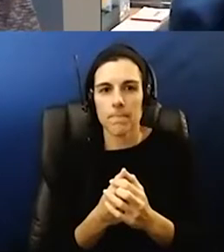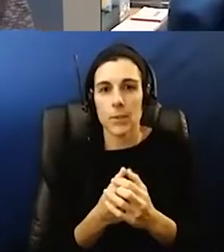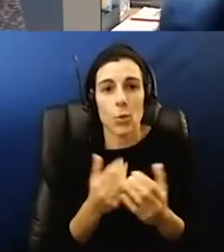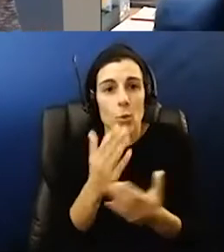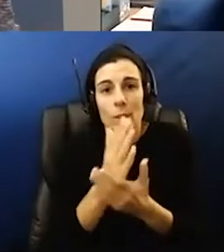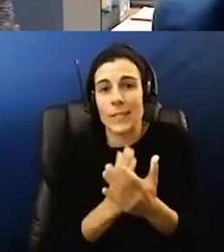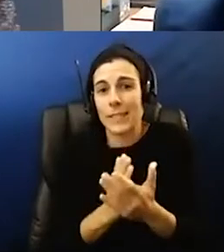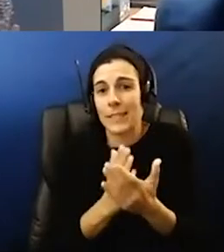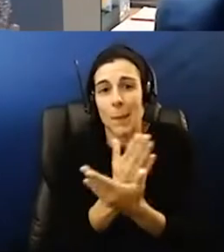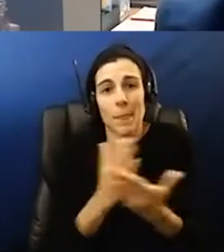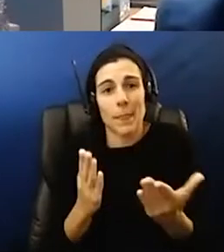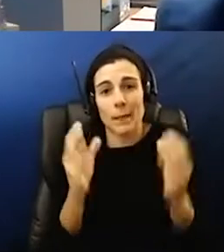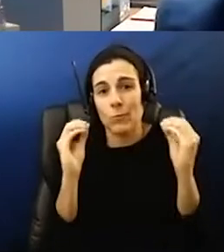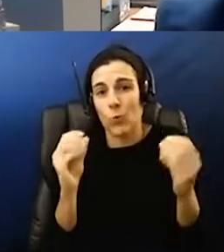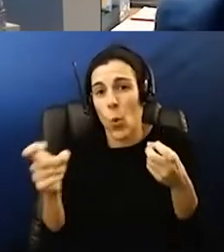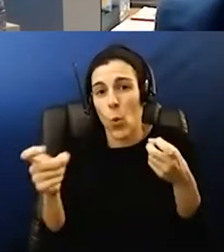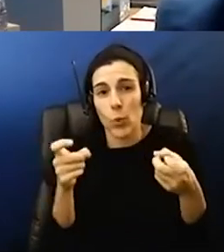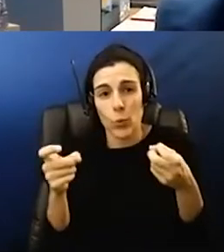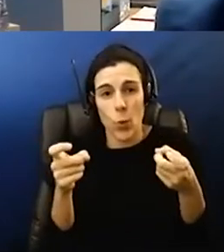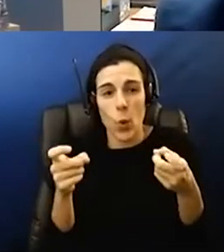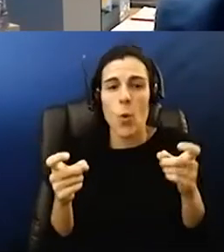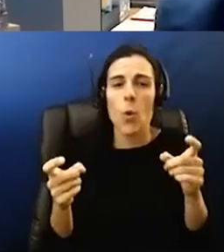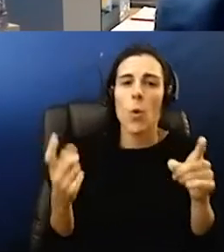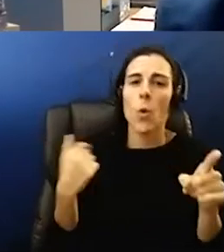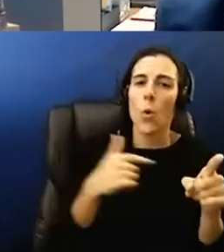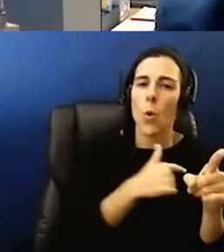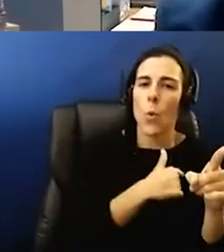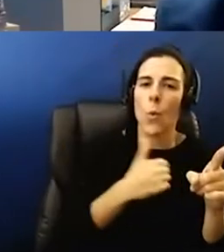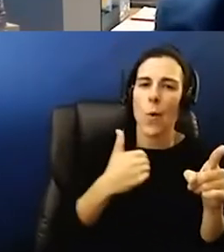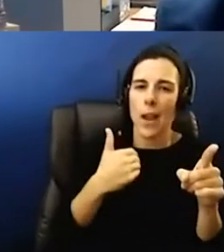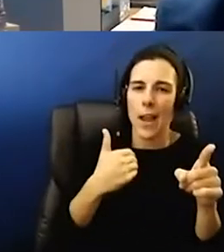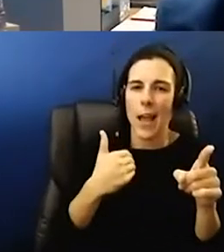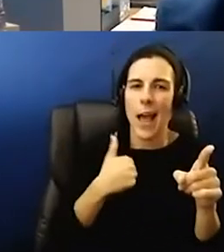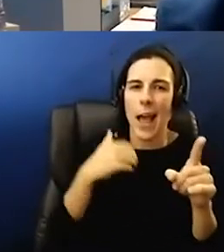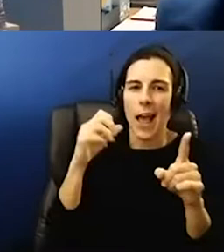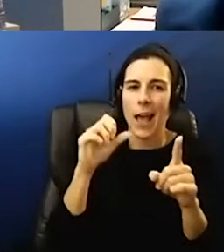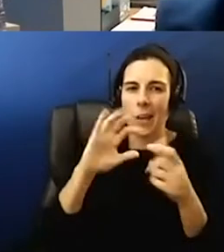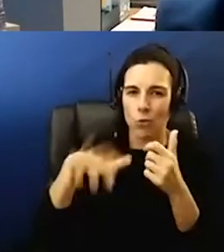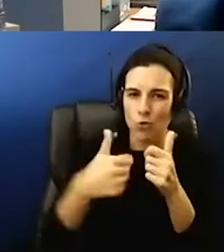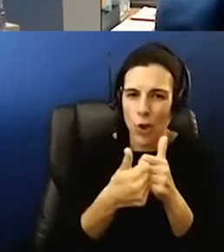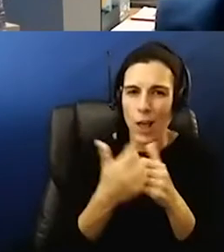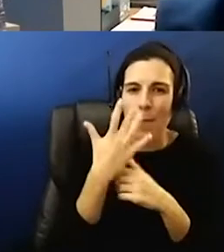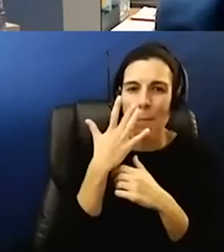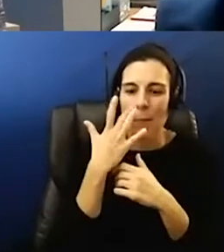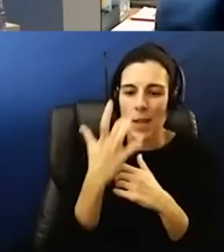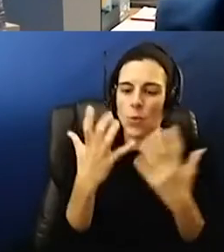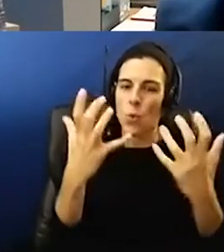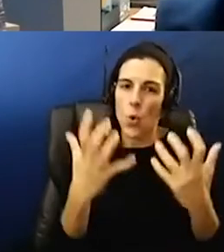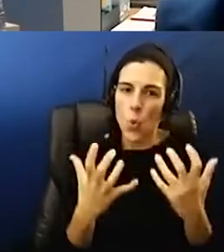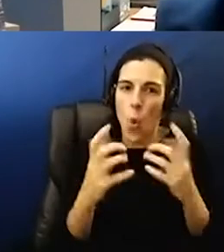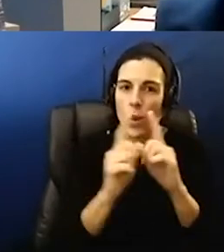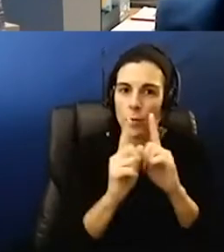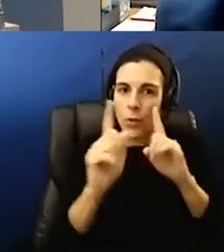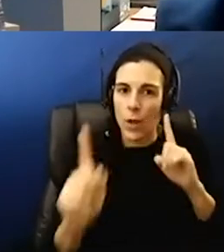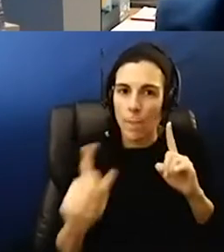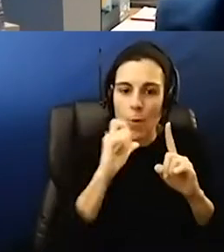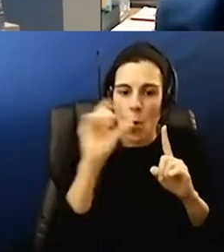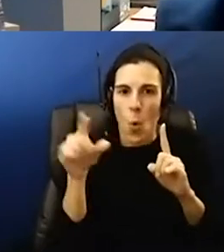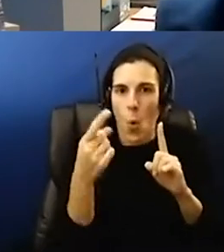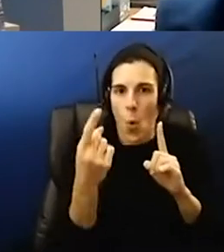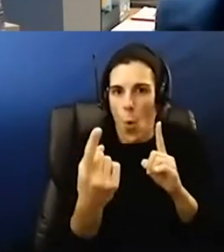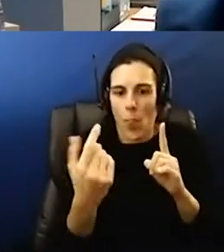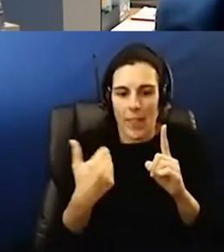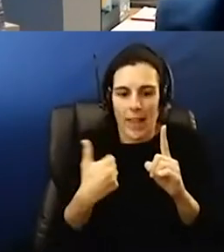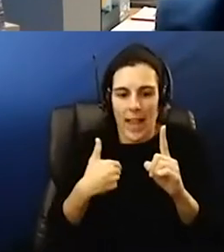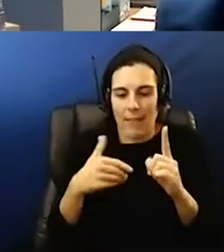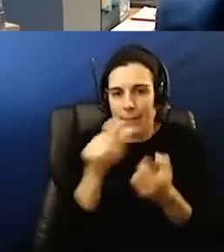right so we have this conundrum because we want to social distance but we only have a finite amount of space on our